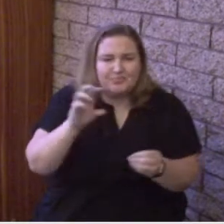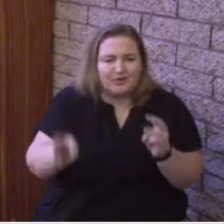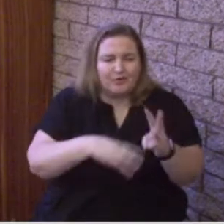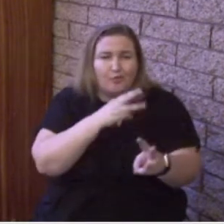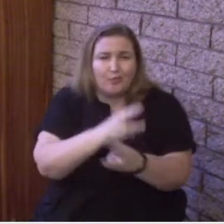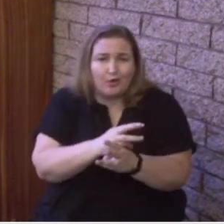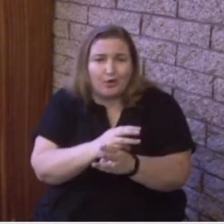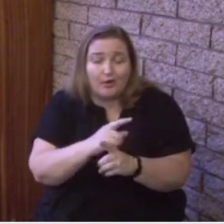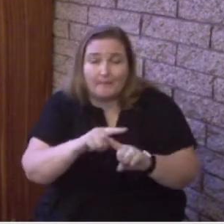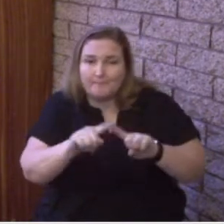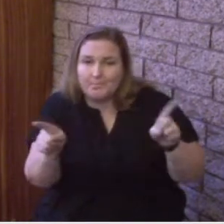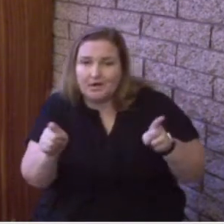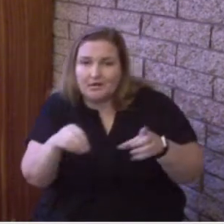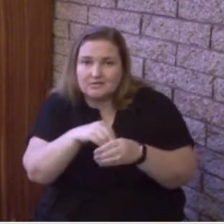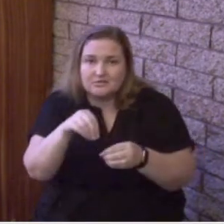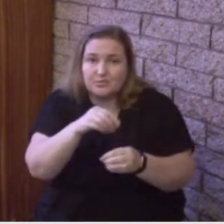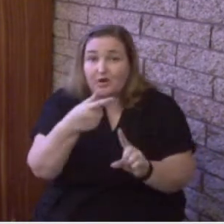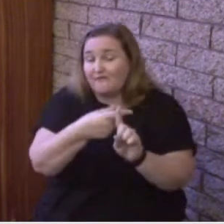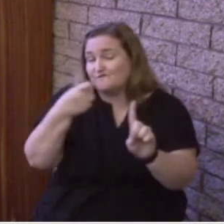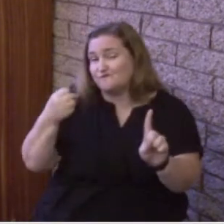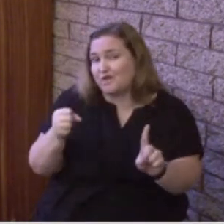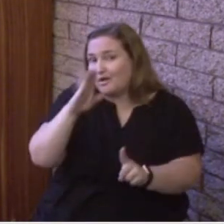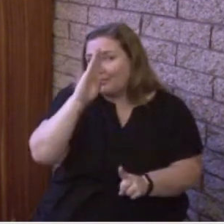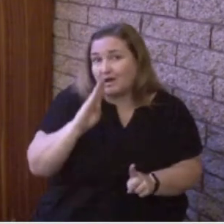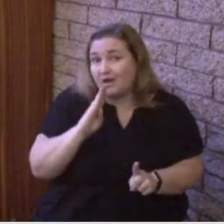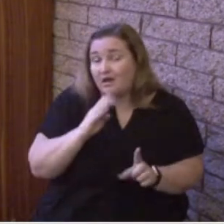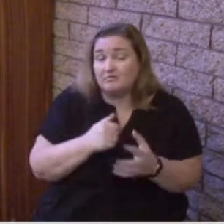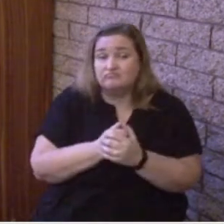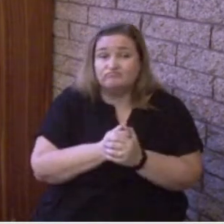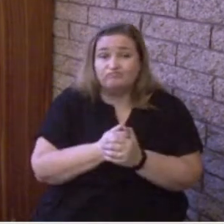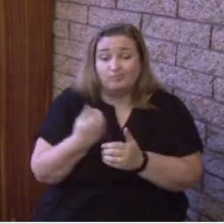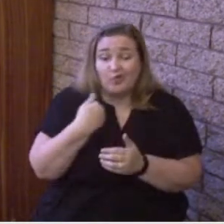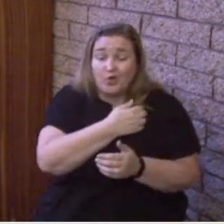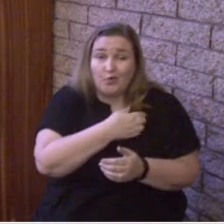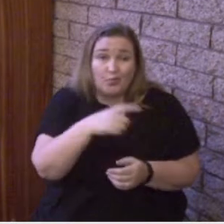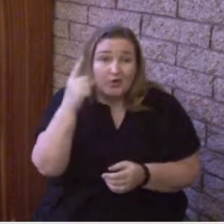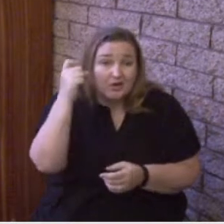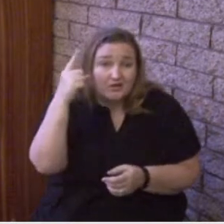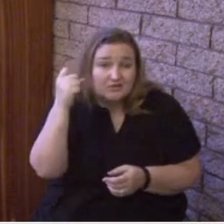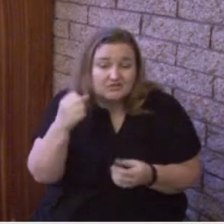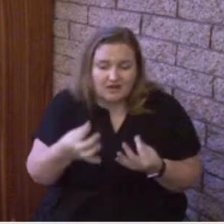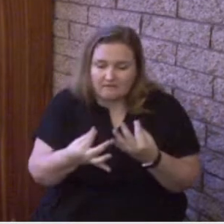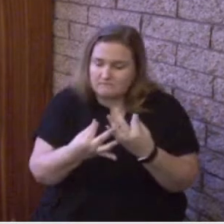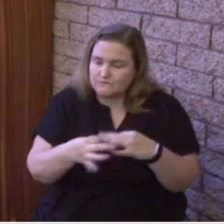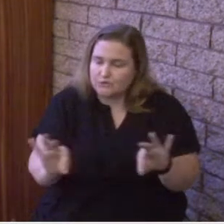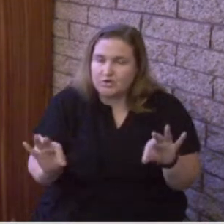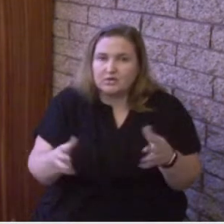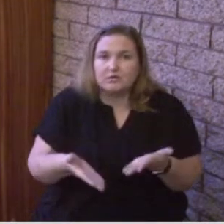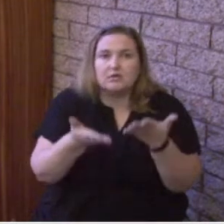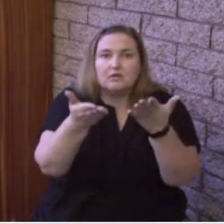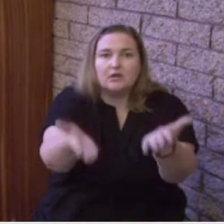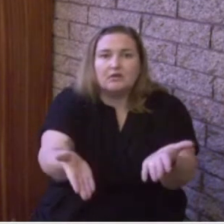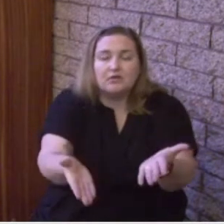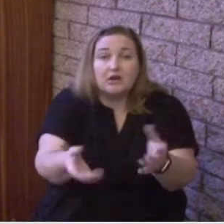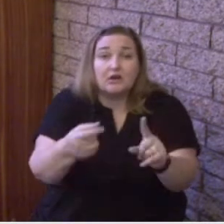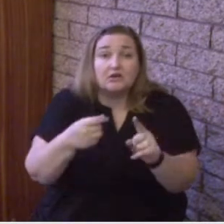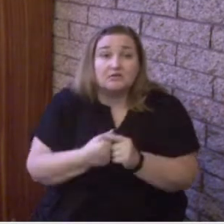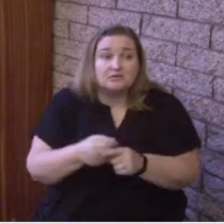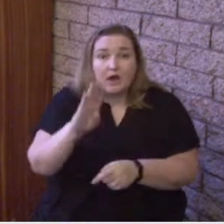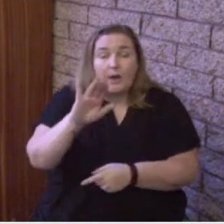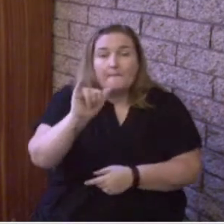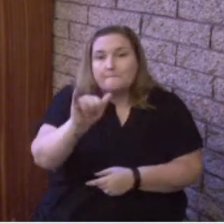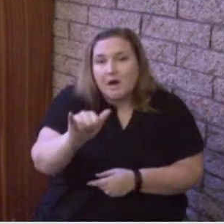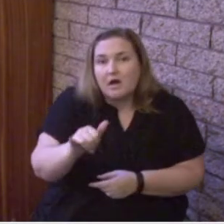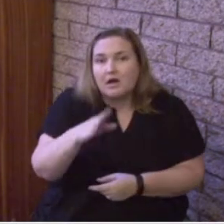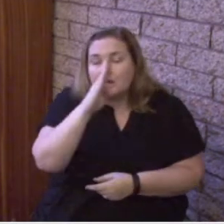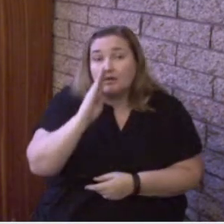we might understand the things freely given us by God. And we impart this in words